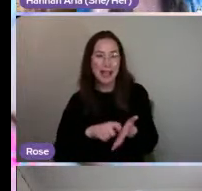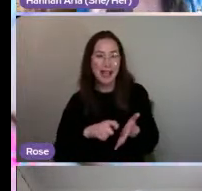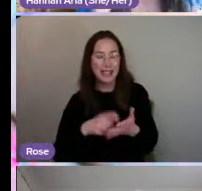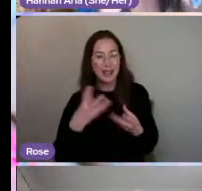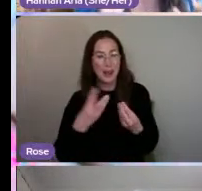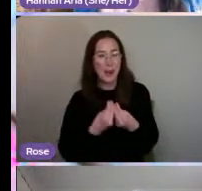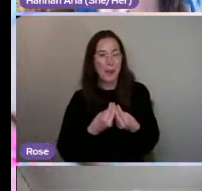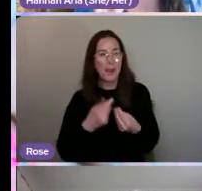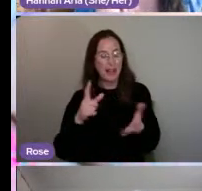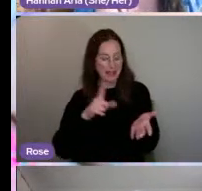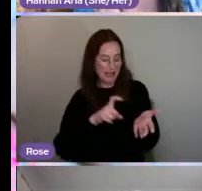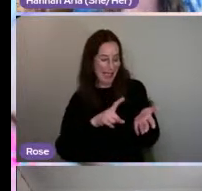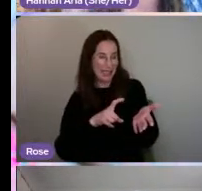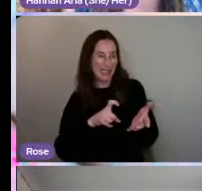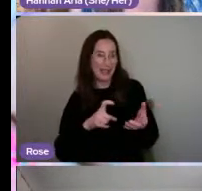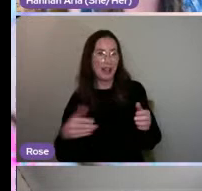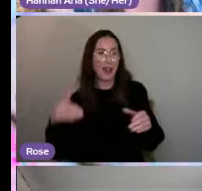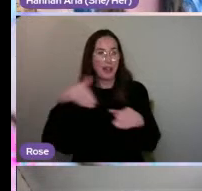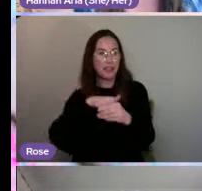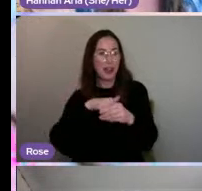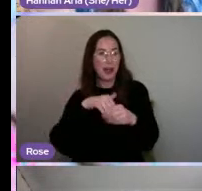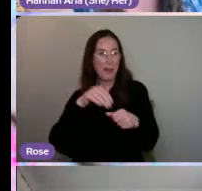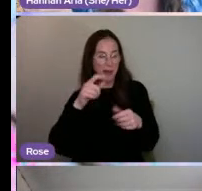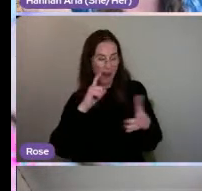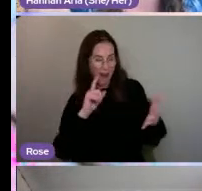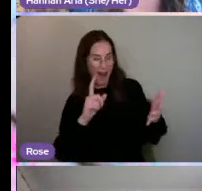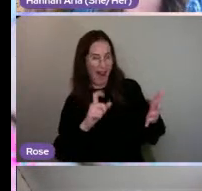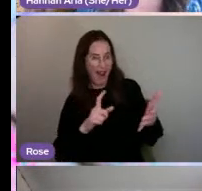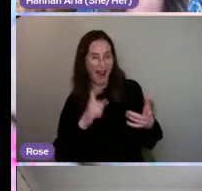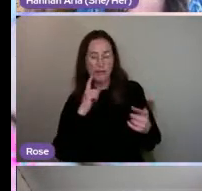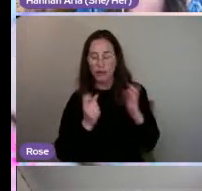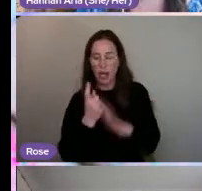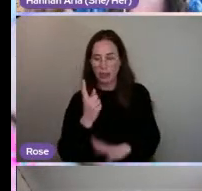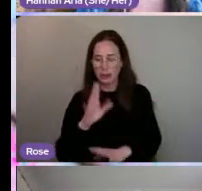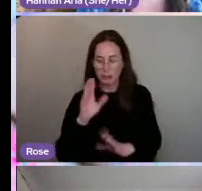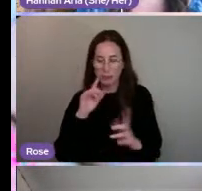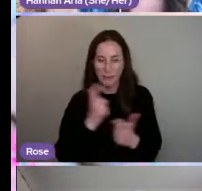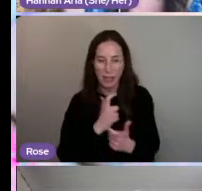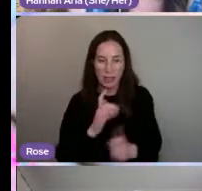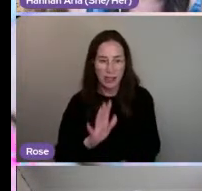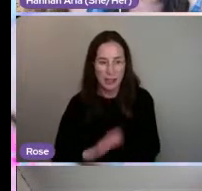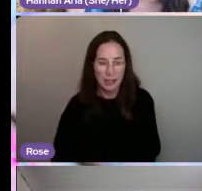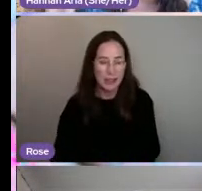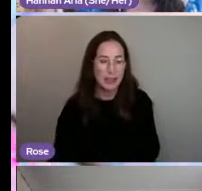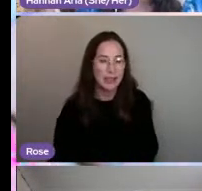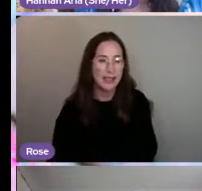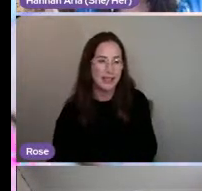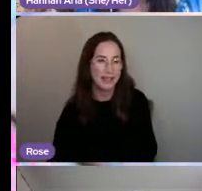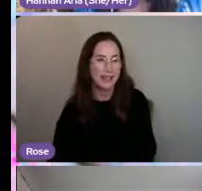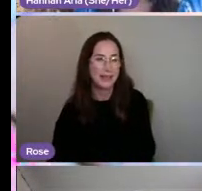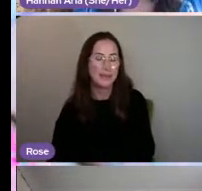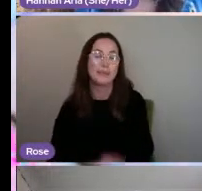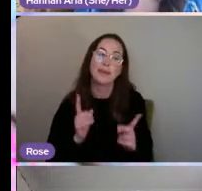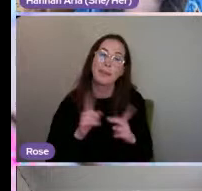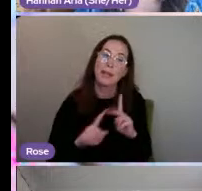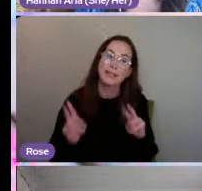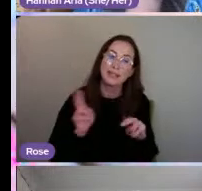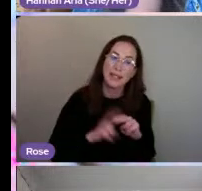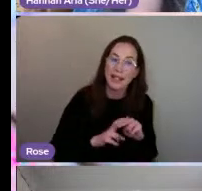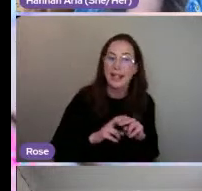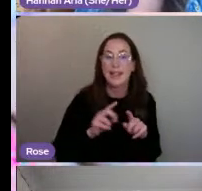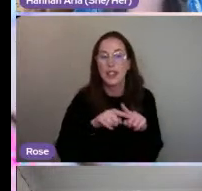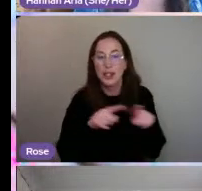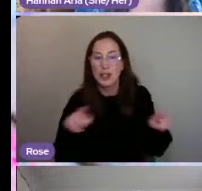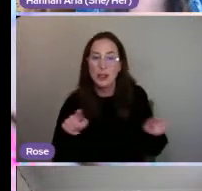little sanitiser sprays on top, which is so funny and so random. But if people go all out, maybe